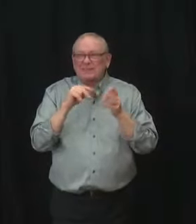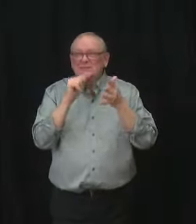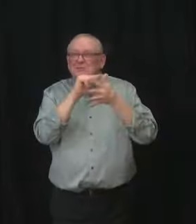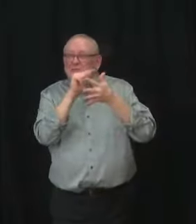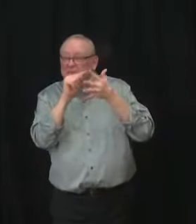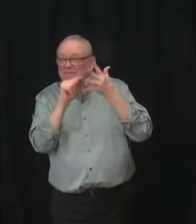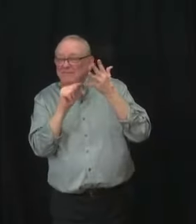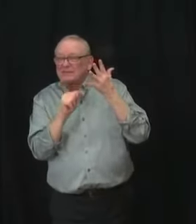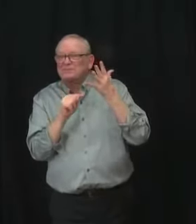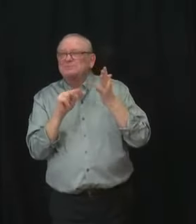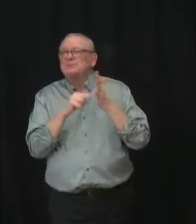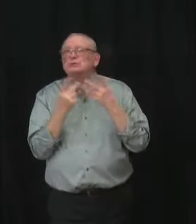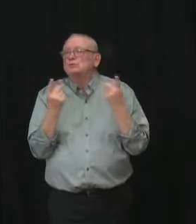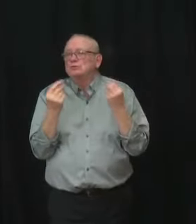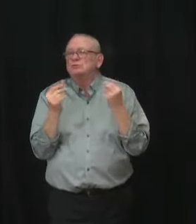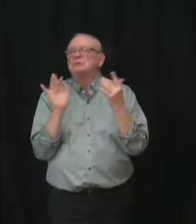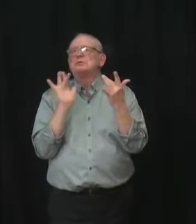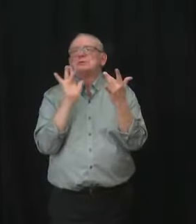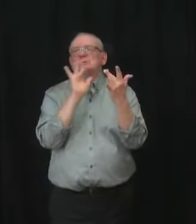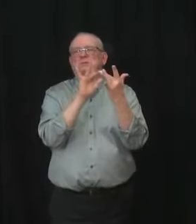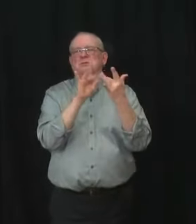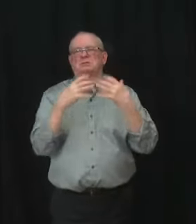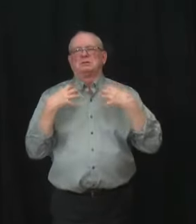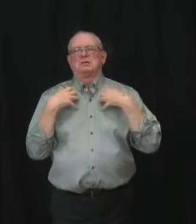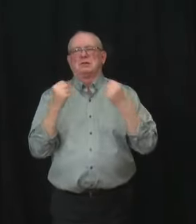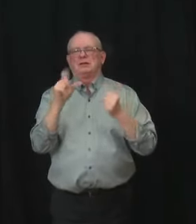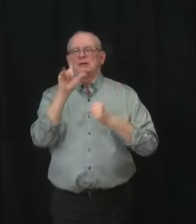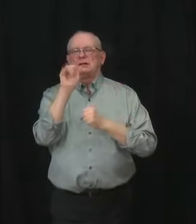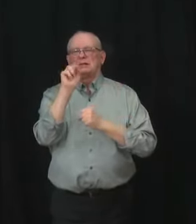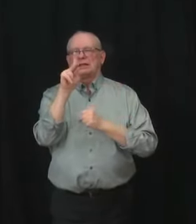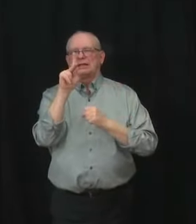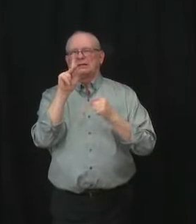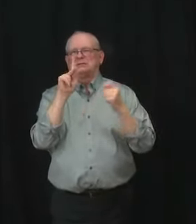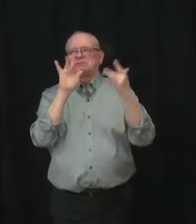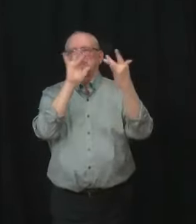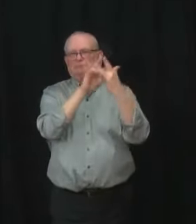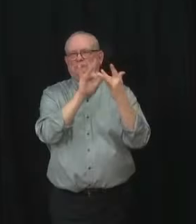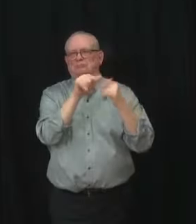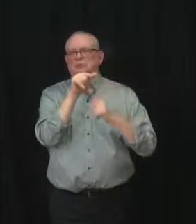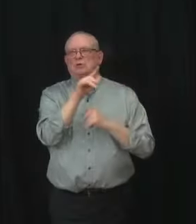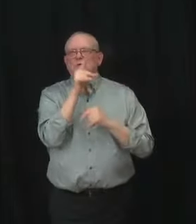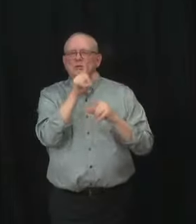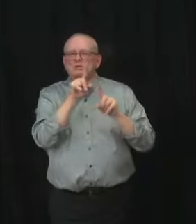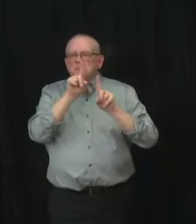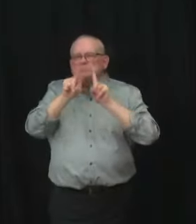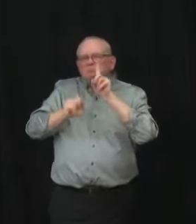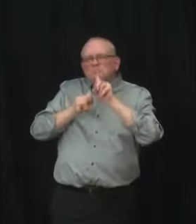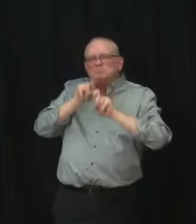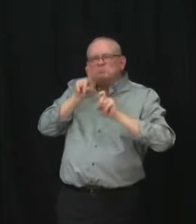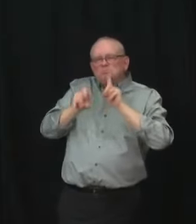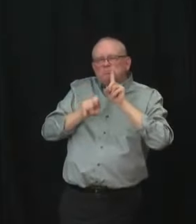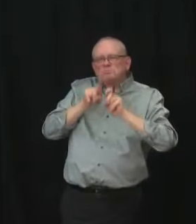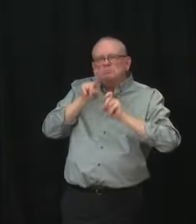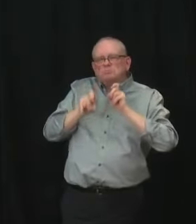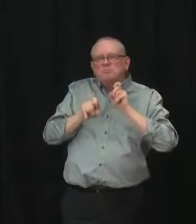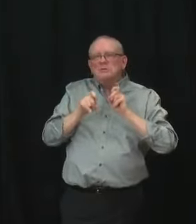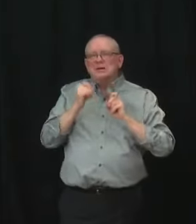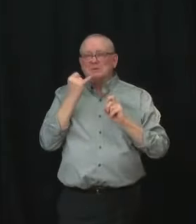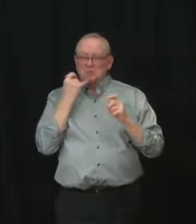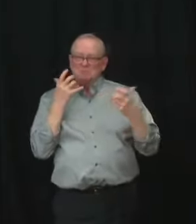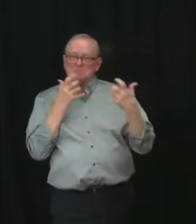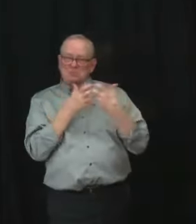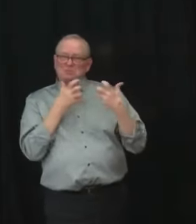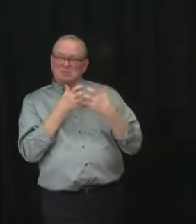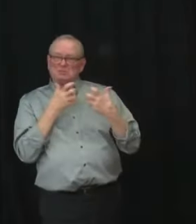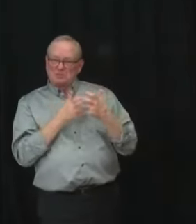when they receive their positive results for an initial evaluation of eligibility. Those who are potentially eligible will then